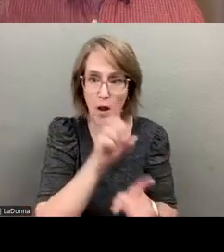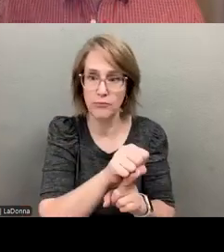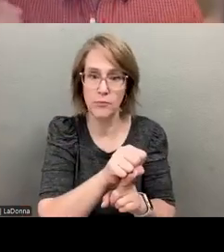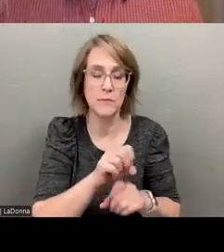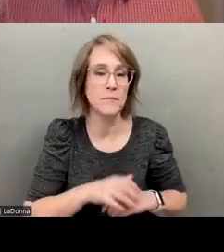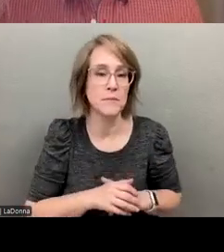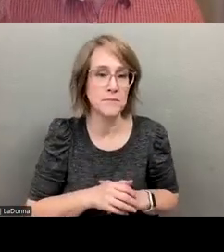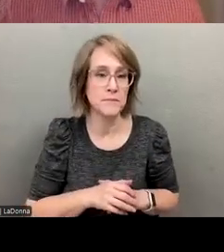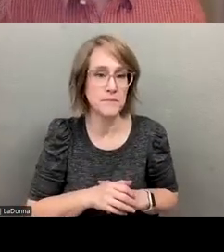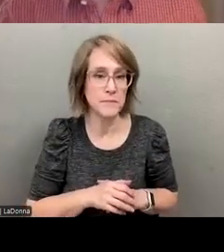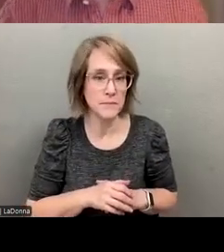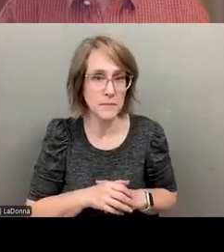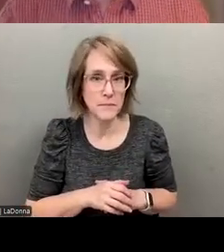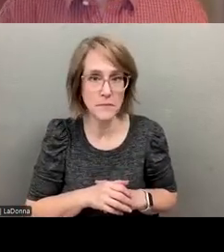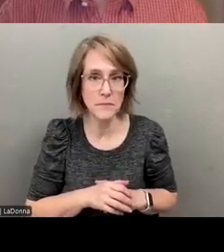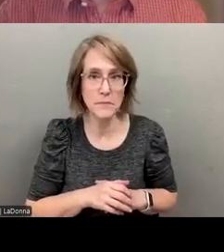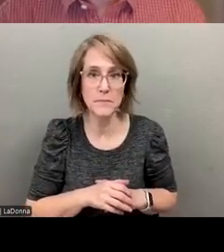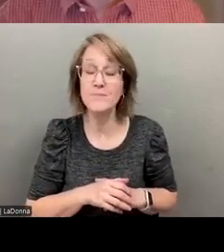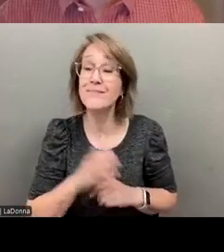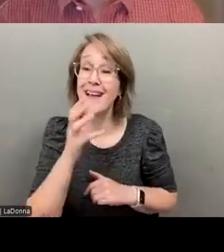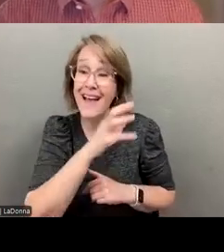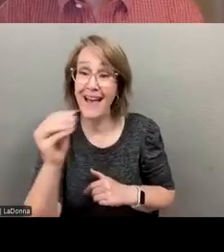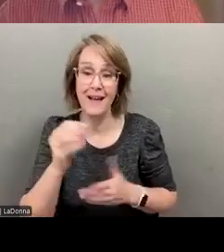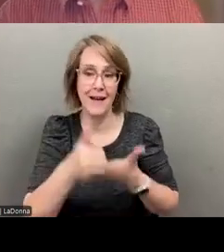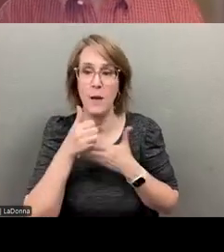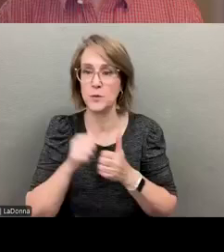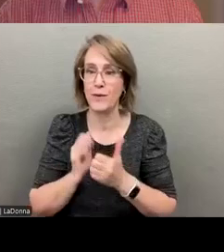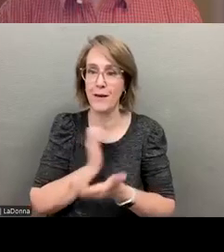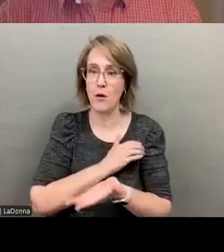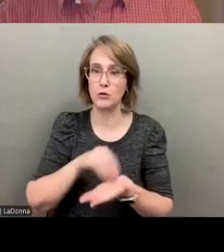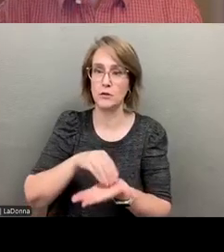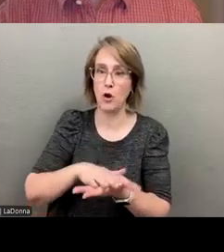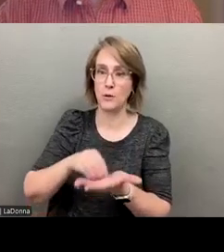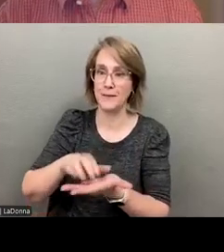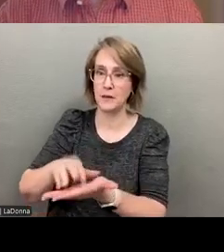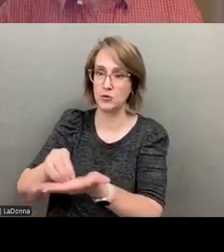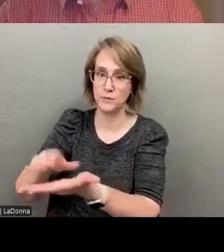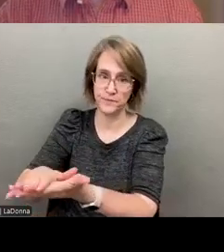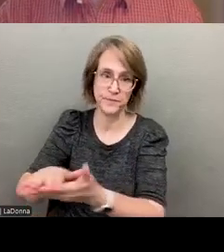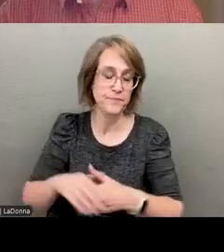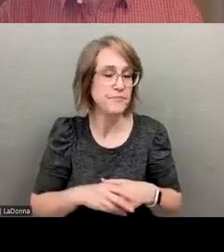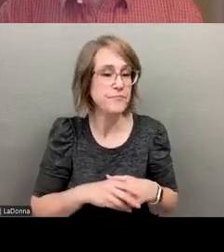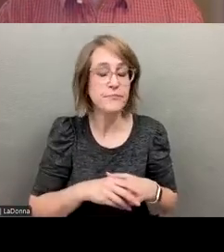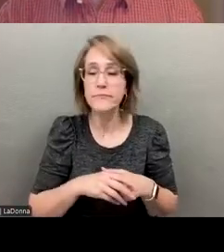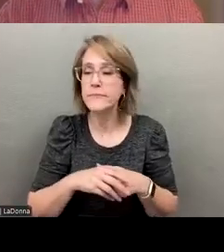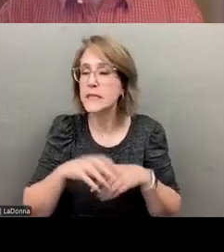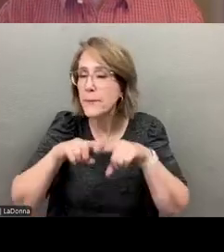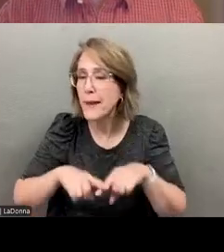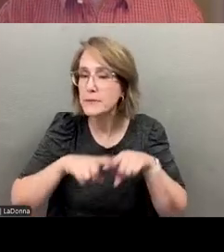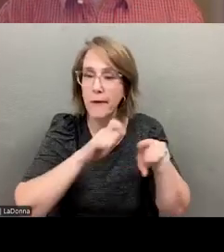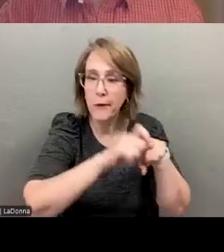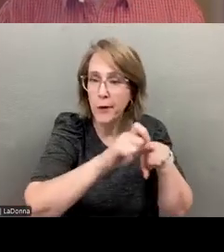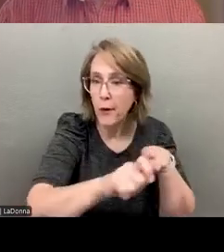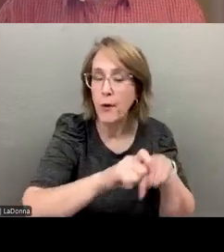Um, one of the things that we have to do is we have to document, um, whether that's the, you various types of calls or contacts throughout